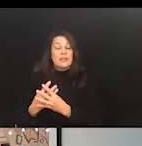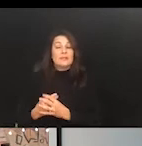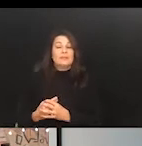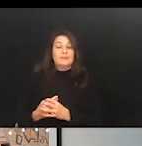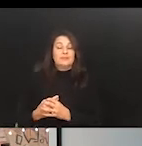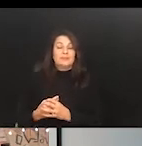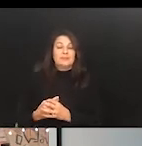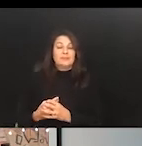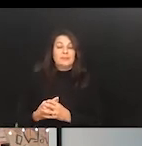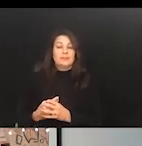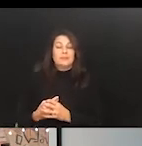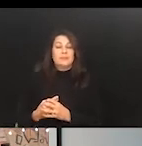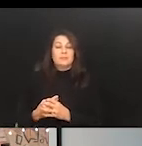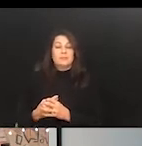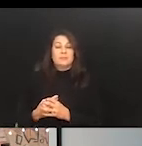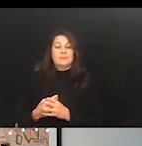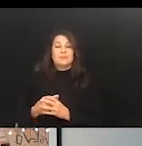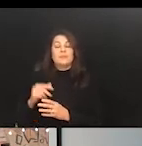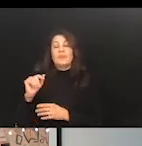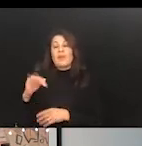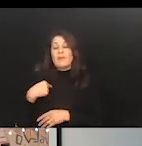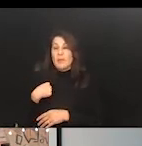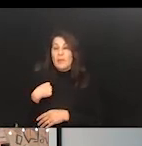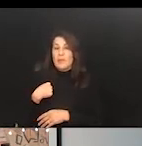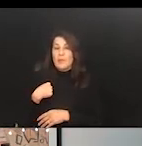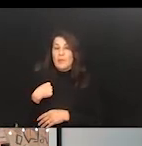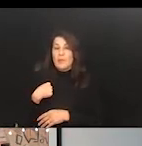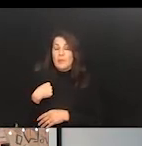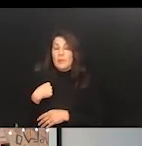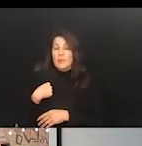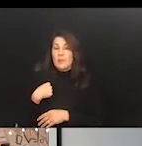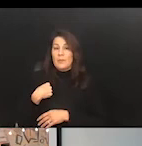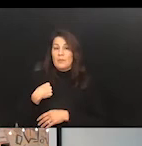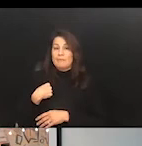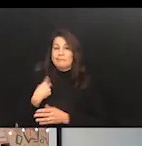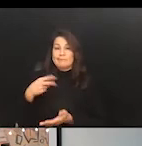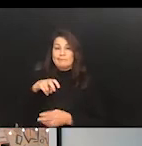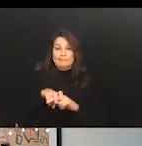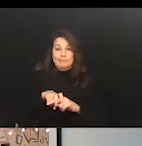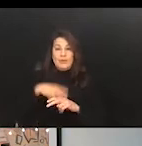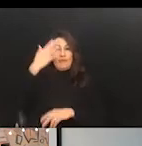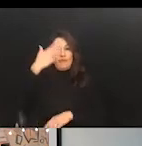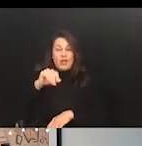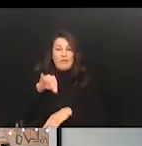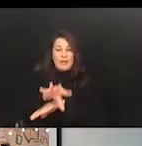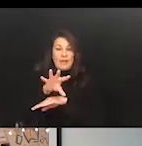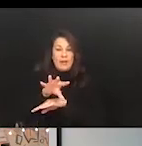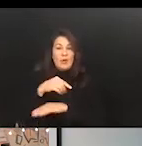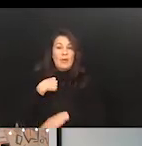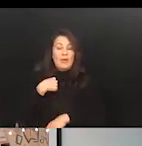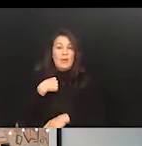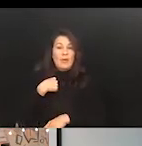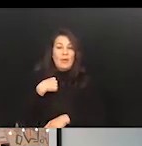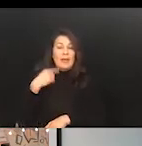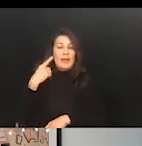disability community is, you know, if I'm here in front of a video camera, which I agree with Jonathan, I think